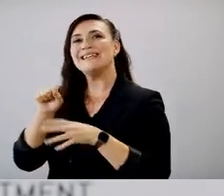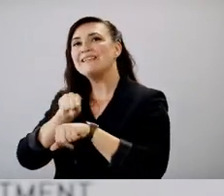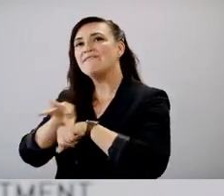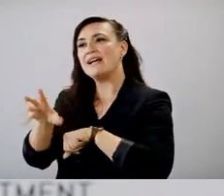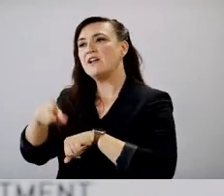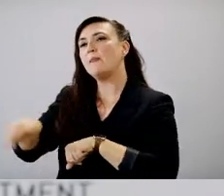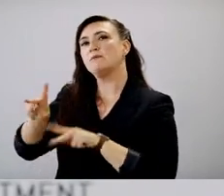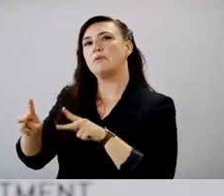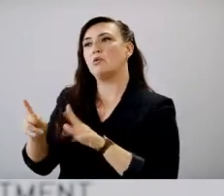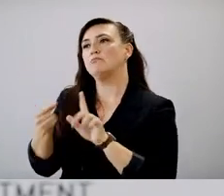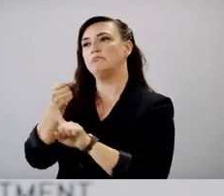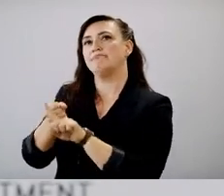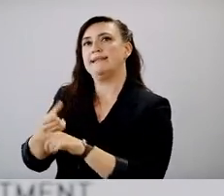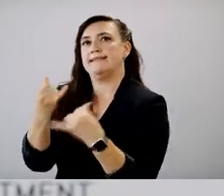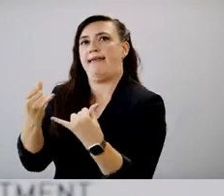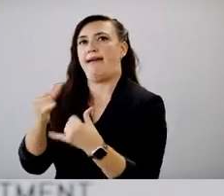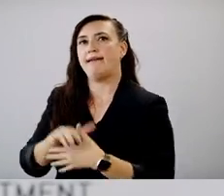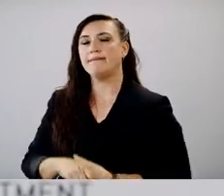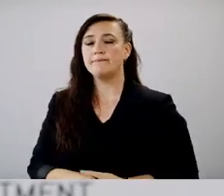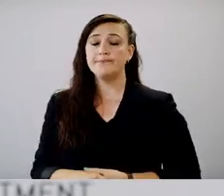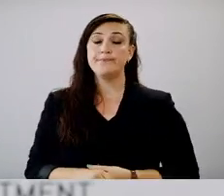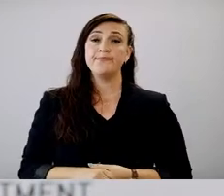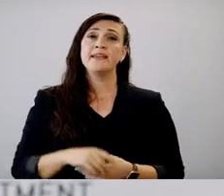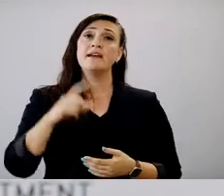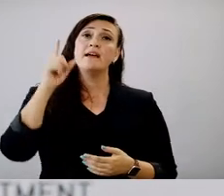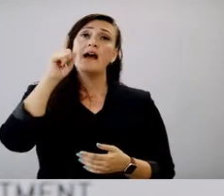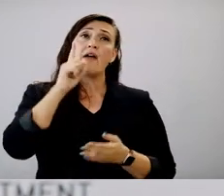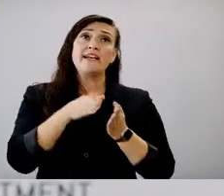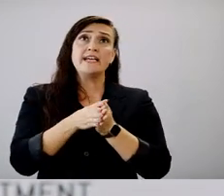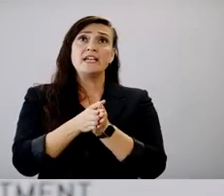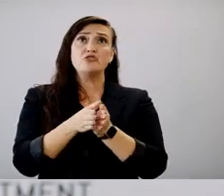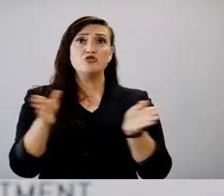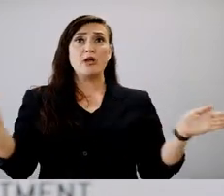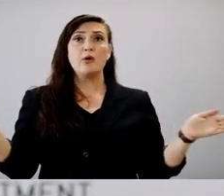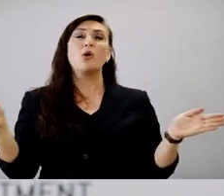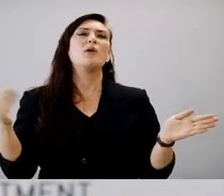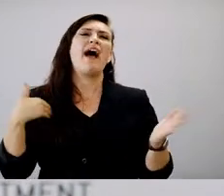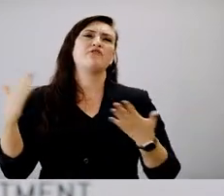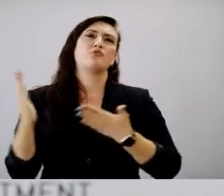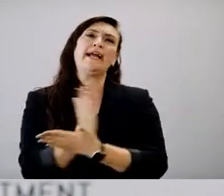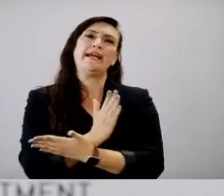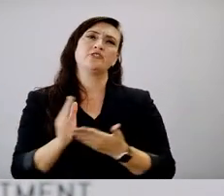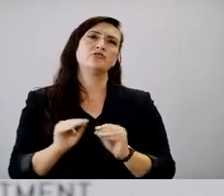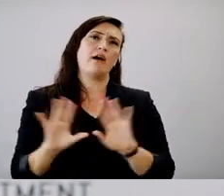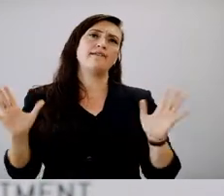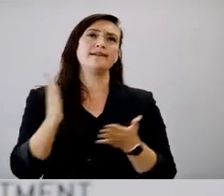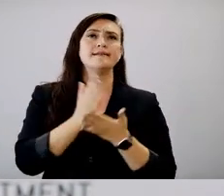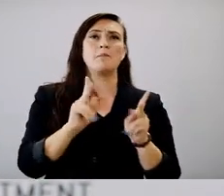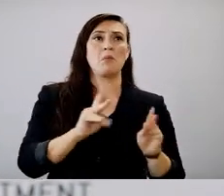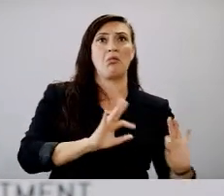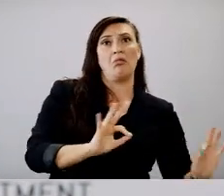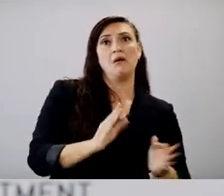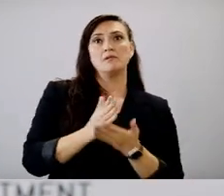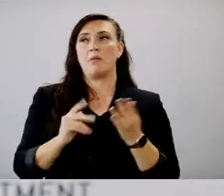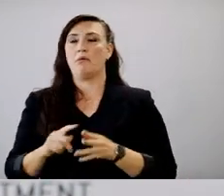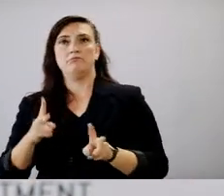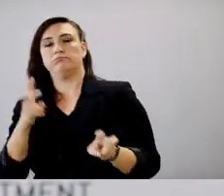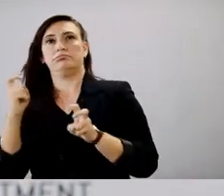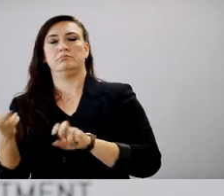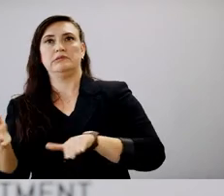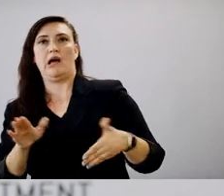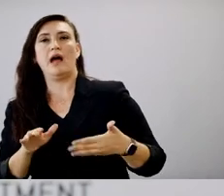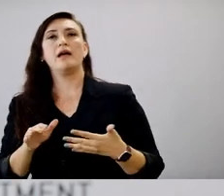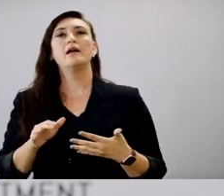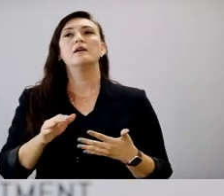getting sick right now? So I think we're seeing the same broad range of impacts from COVID-19 with Delta. You do have